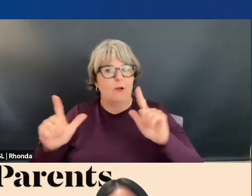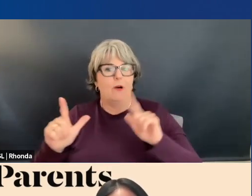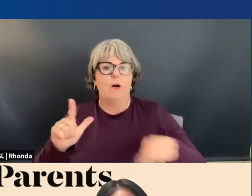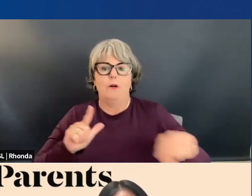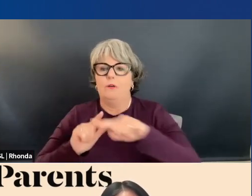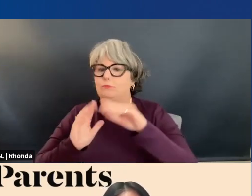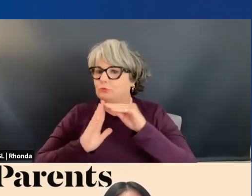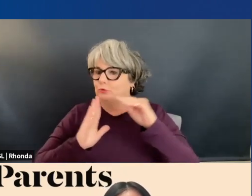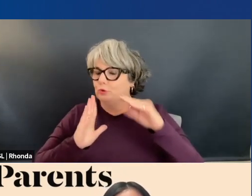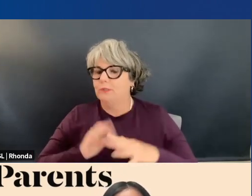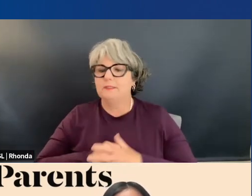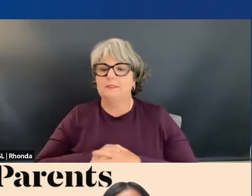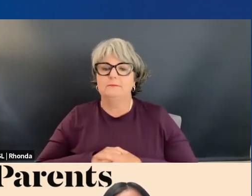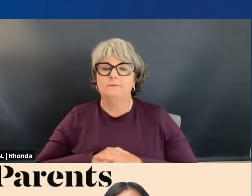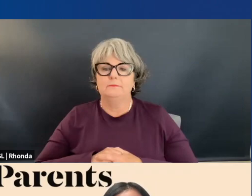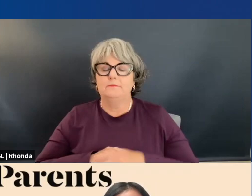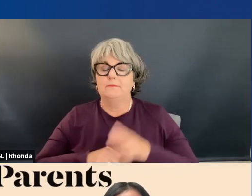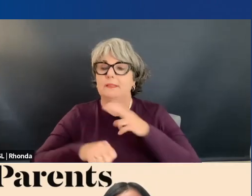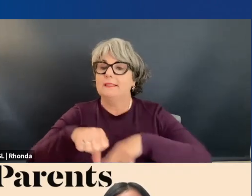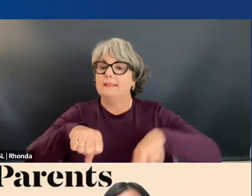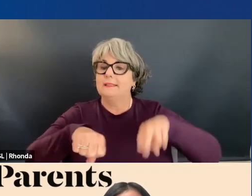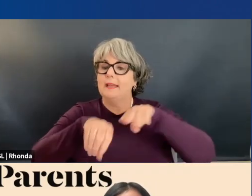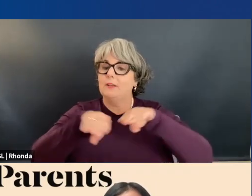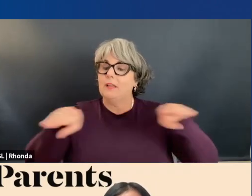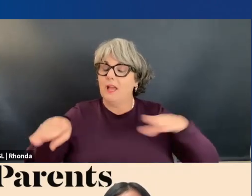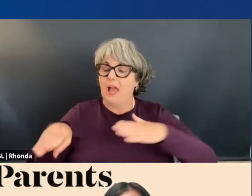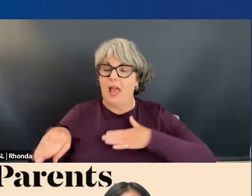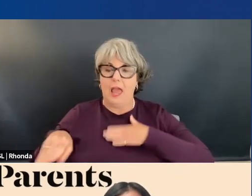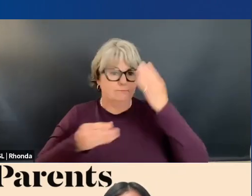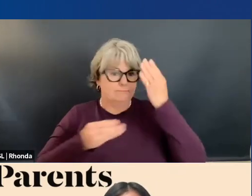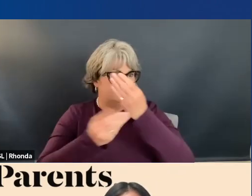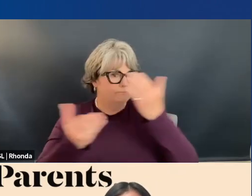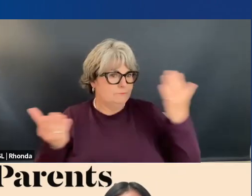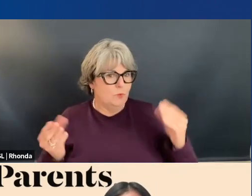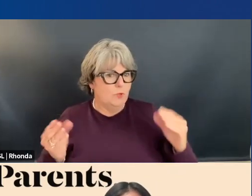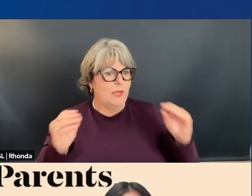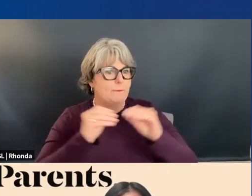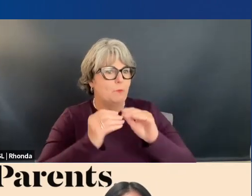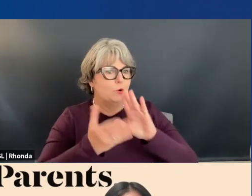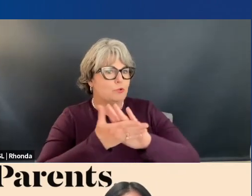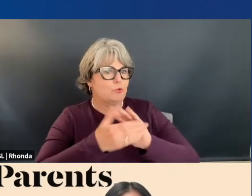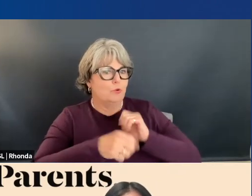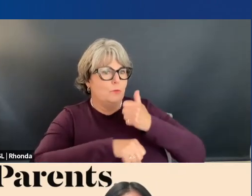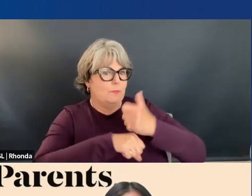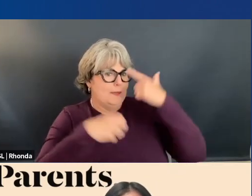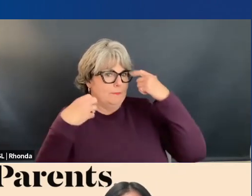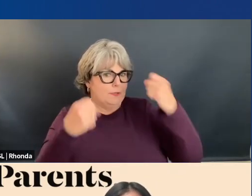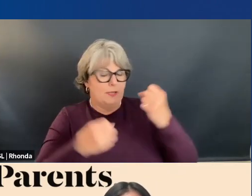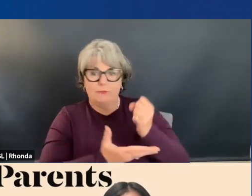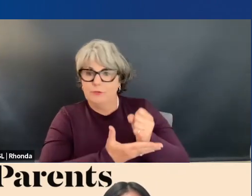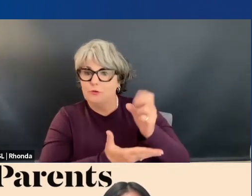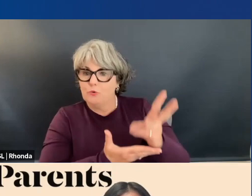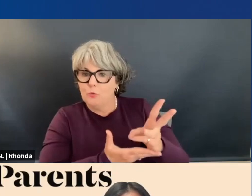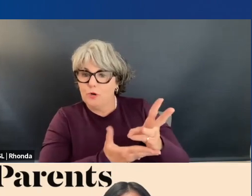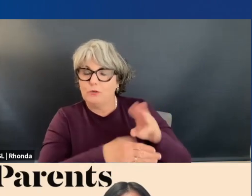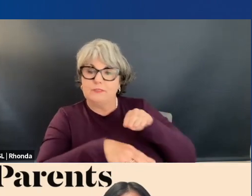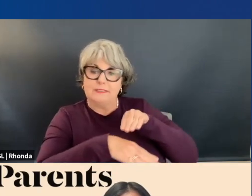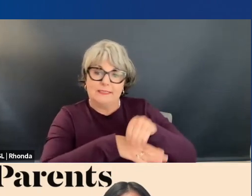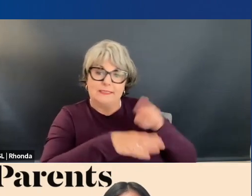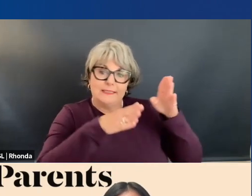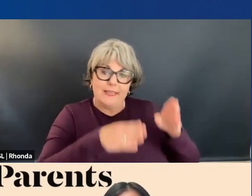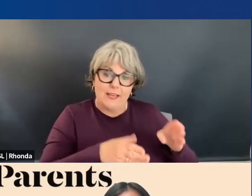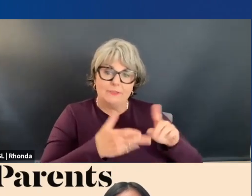students. At the national level, I'm happy to report that we have more school-based mental health social workers, counselors,